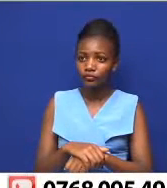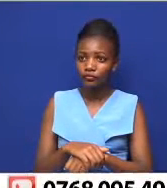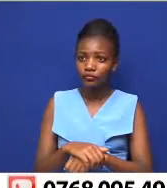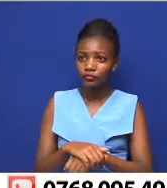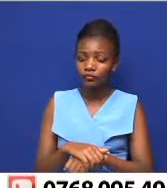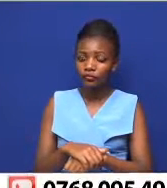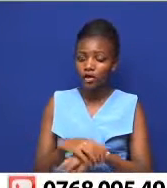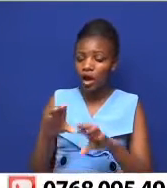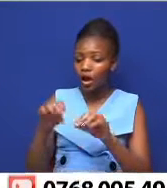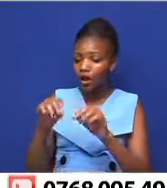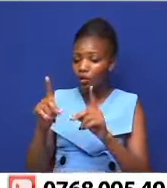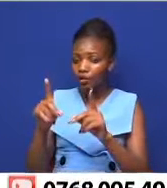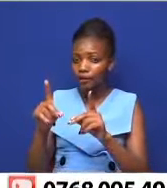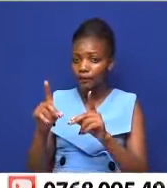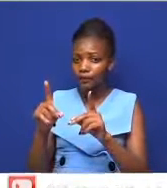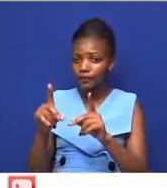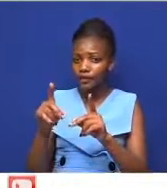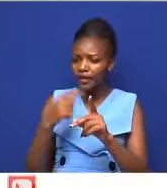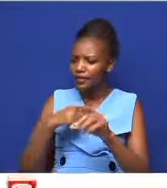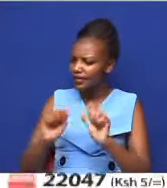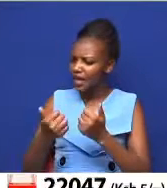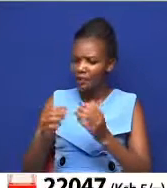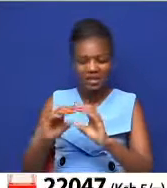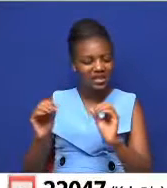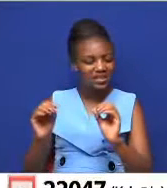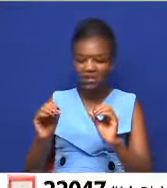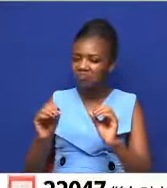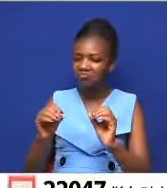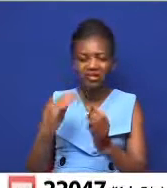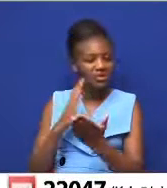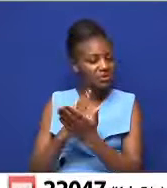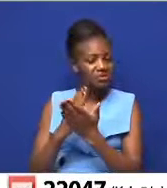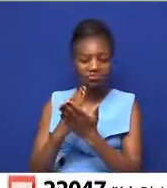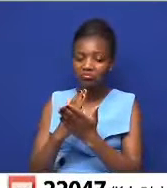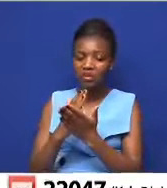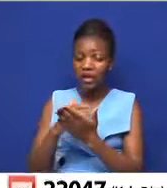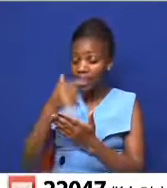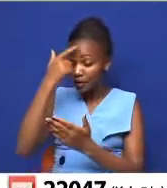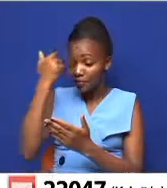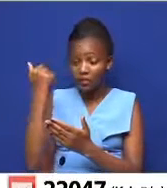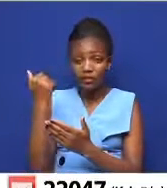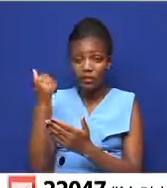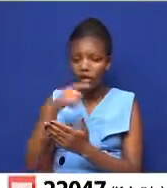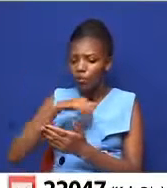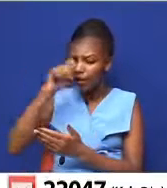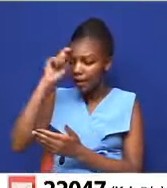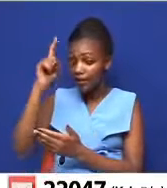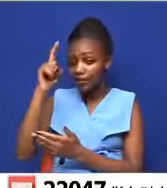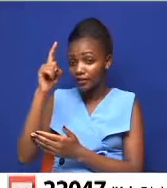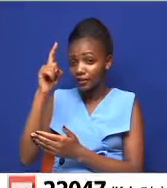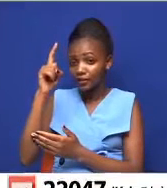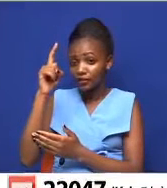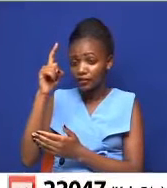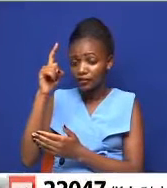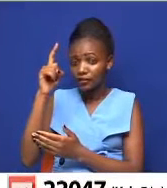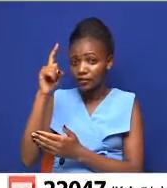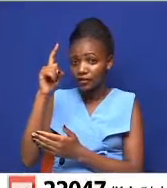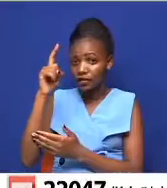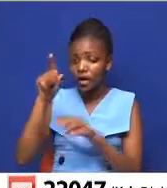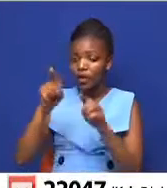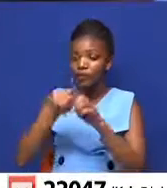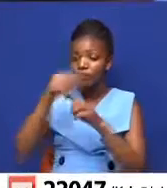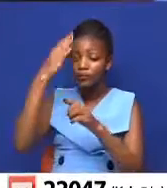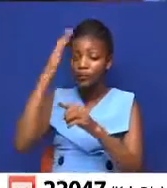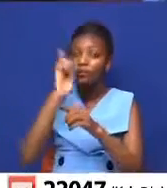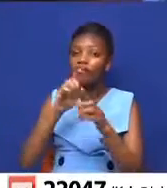Well, I don't see this happening, actually, to be sincere with you, because we understand that we have seen the history